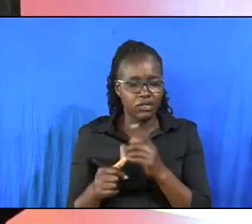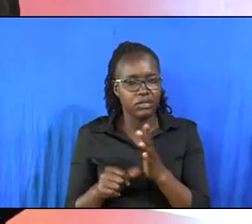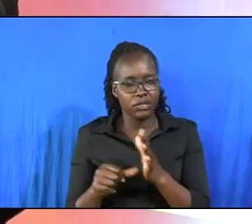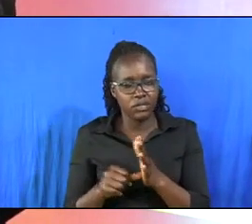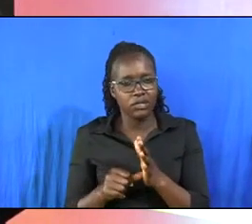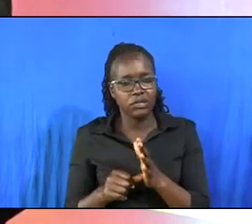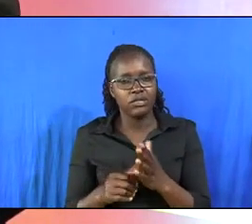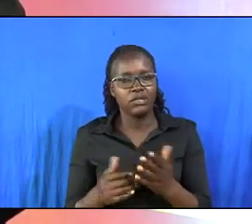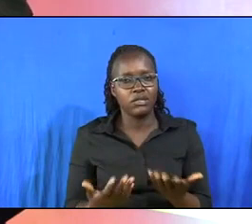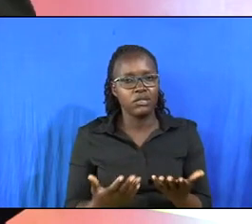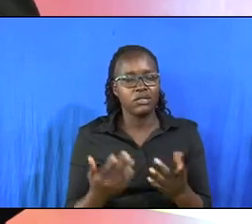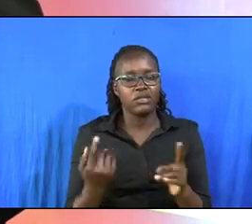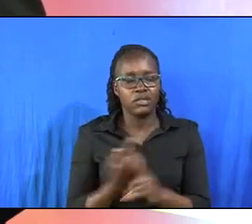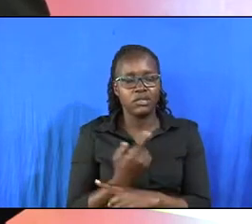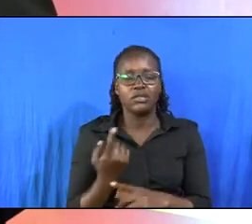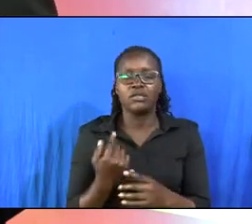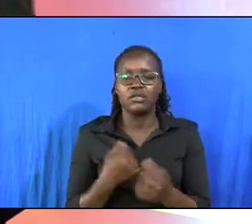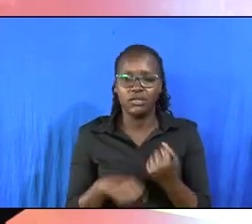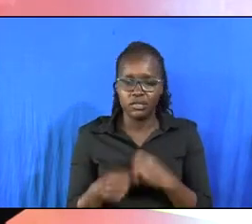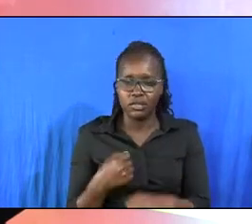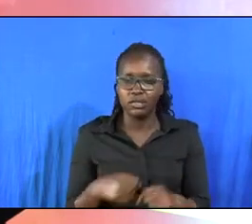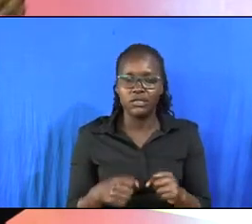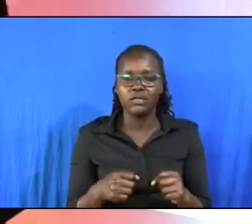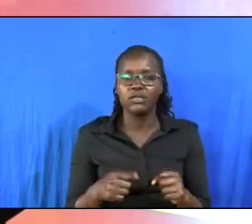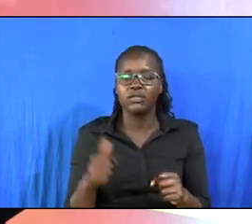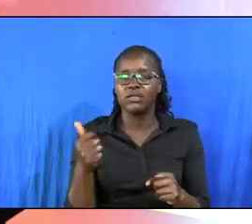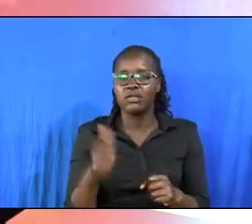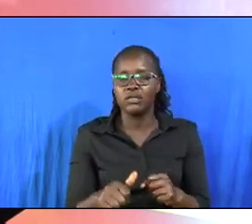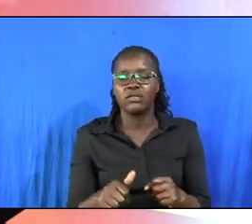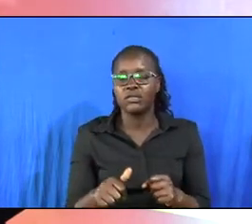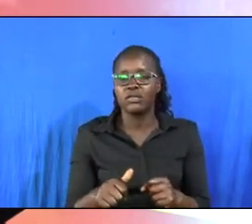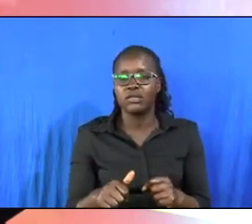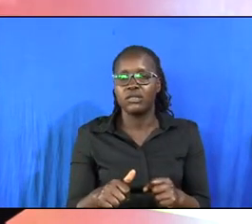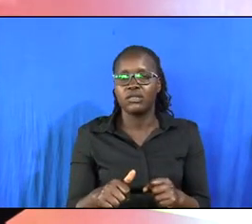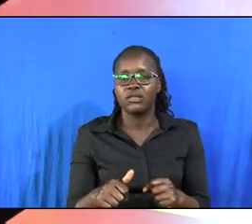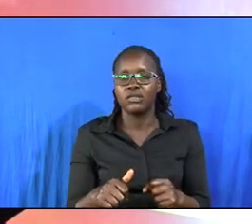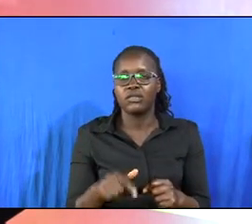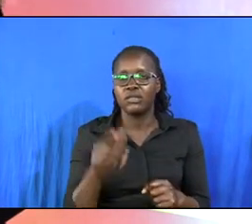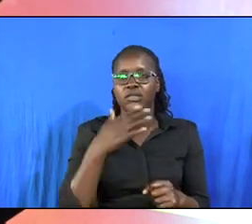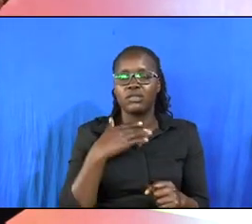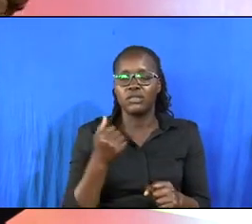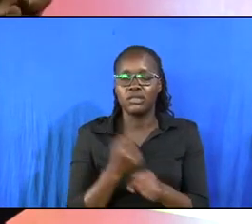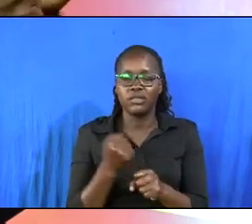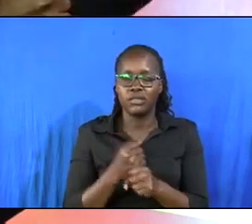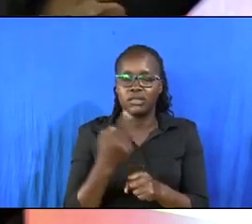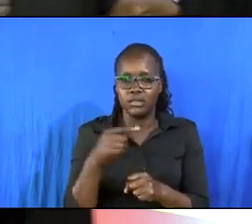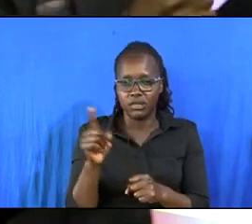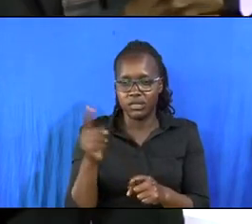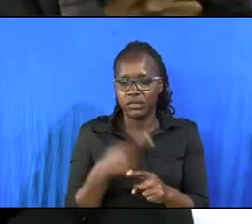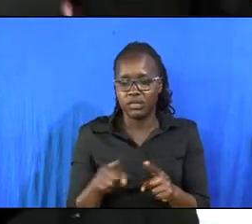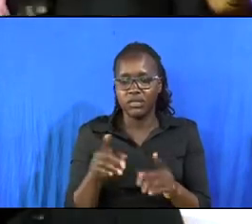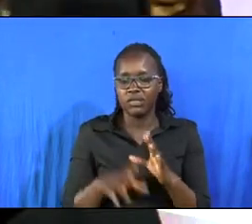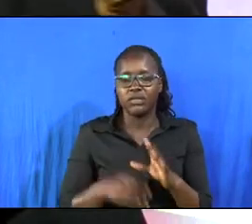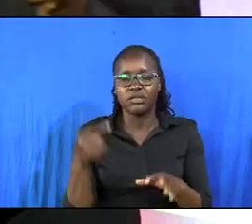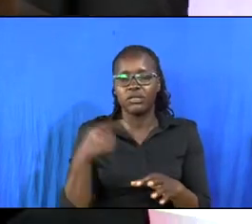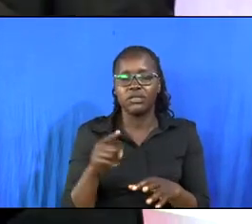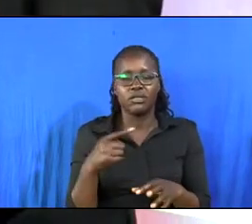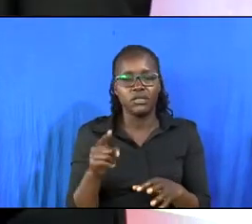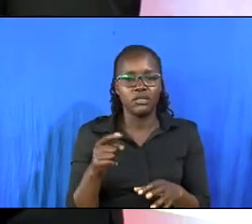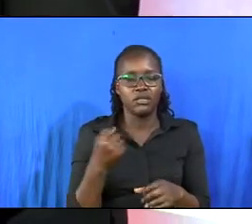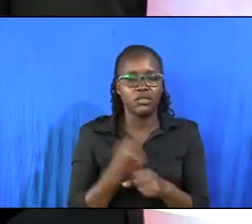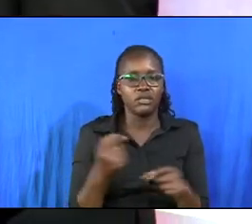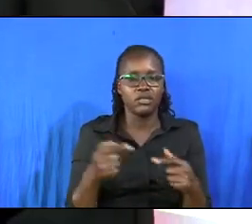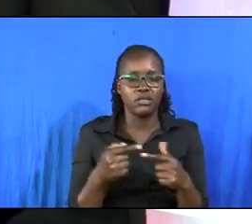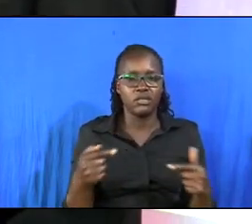different ups and downs in life, and you want to do that which is right, but you find yourself doing